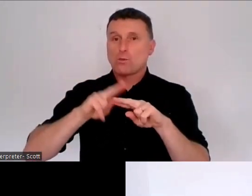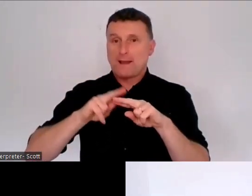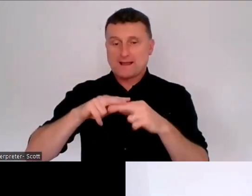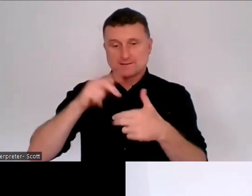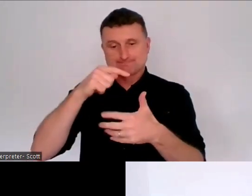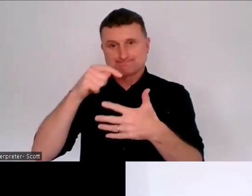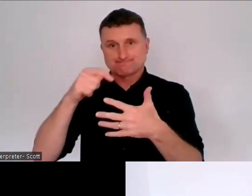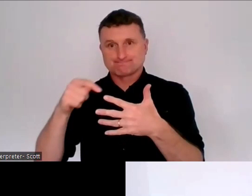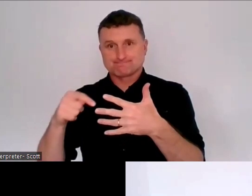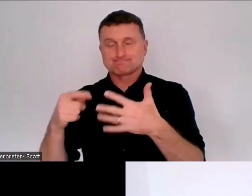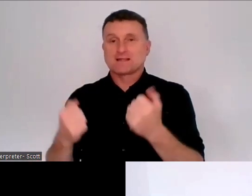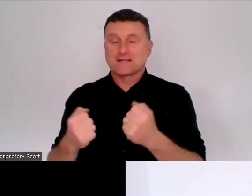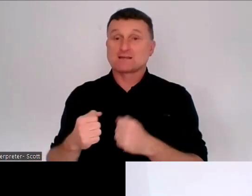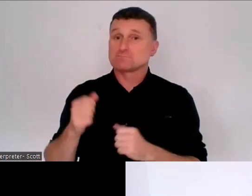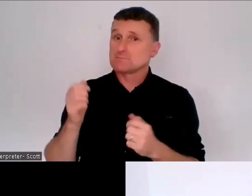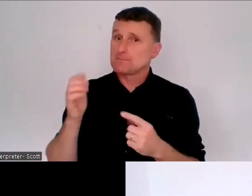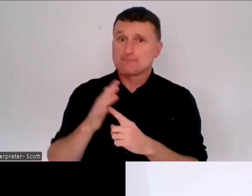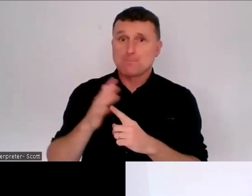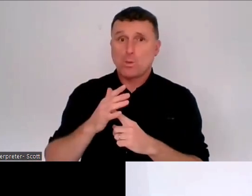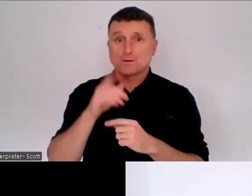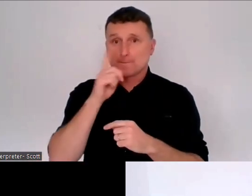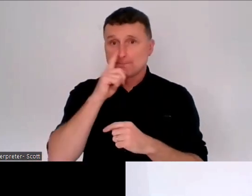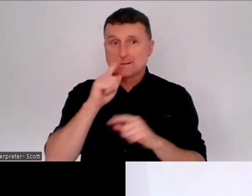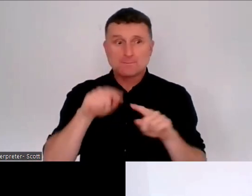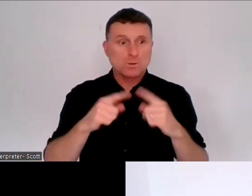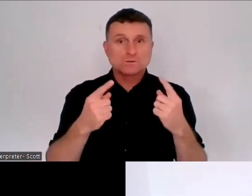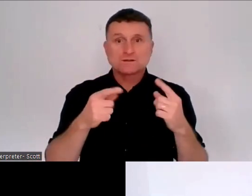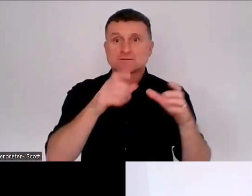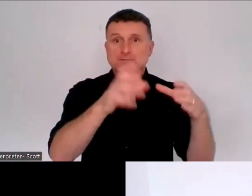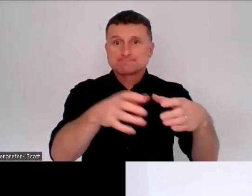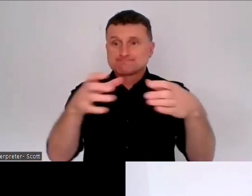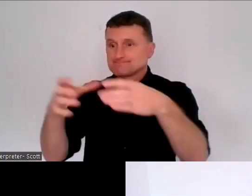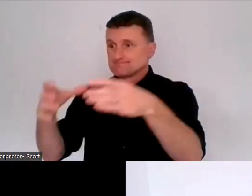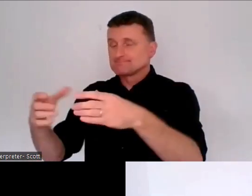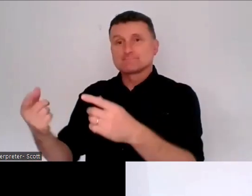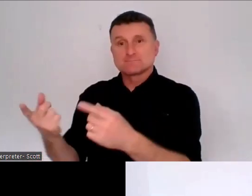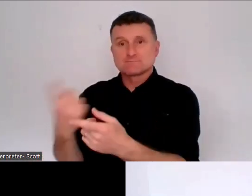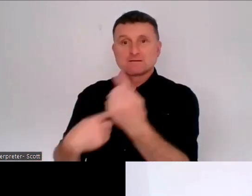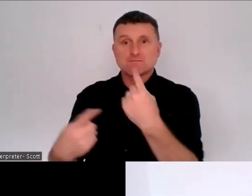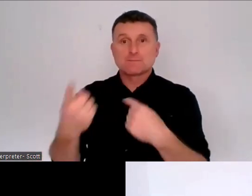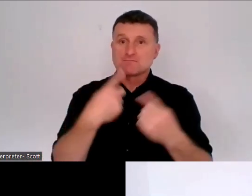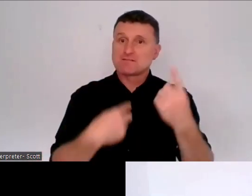hear from as wide a range of people as possible about their experiences.